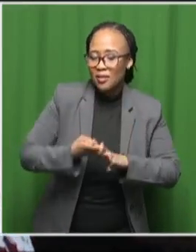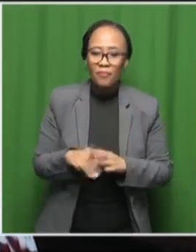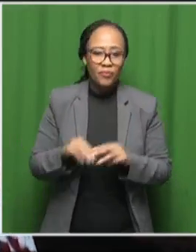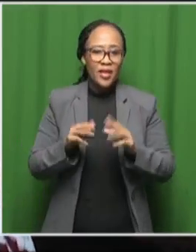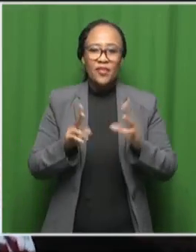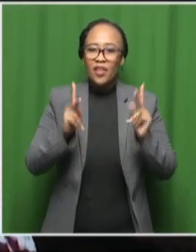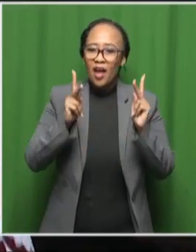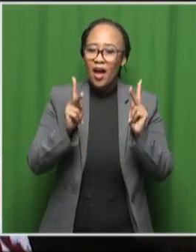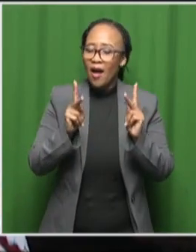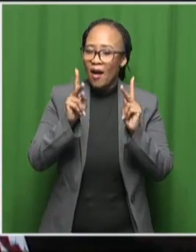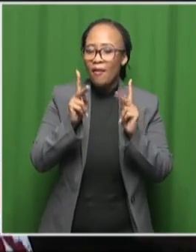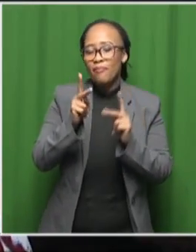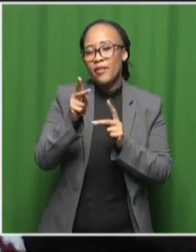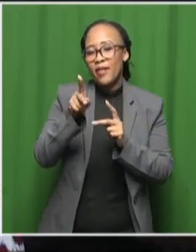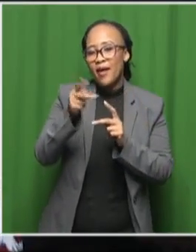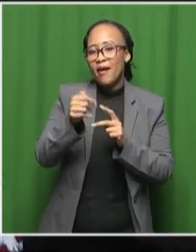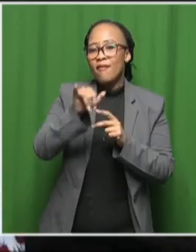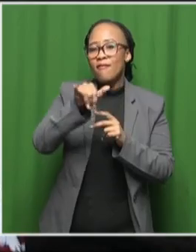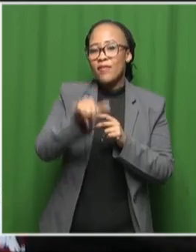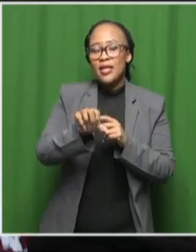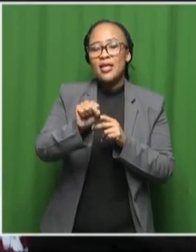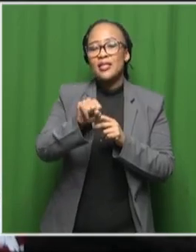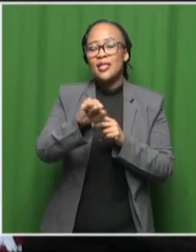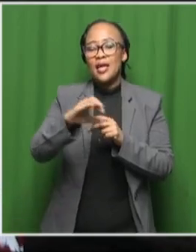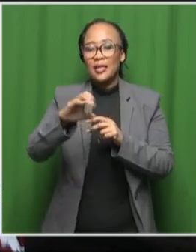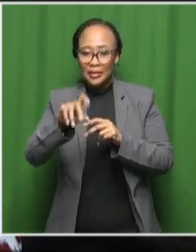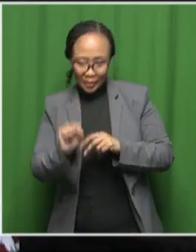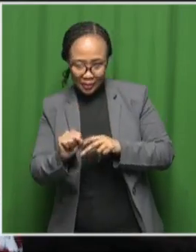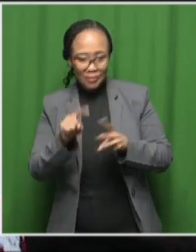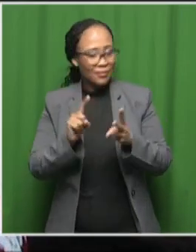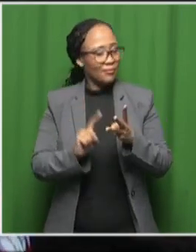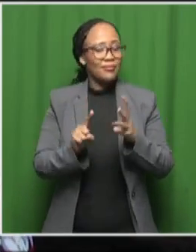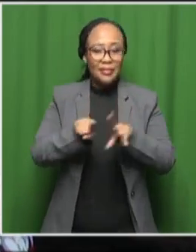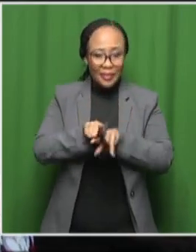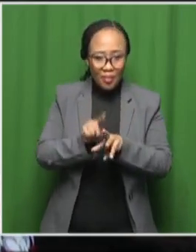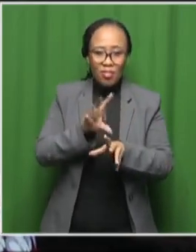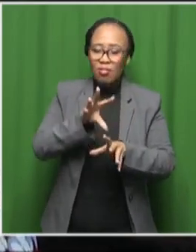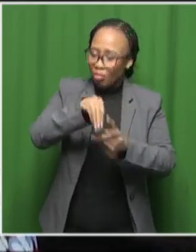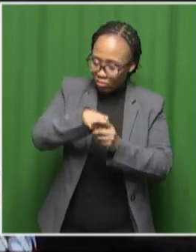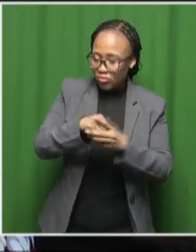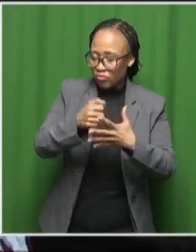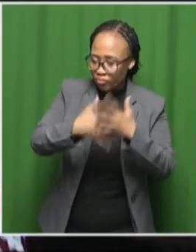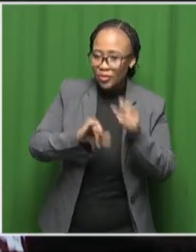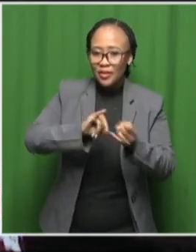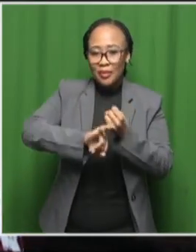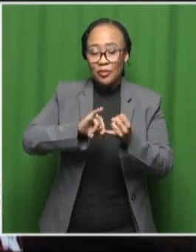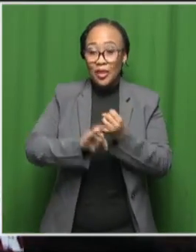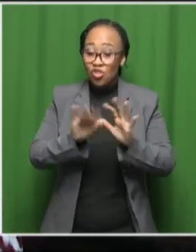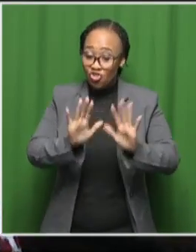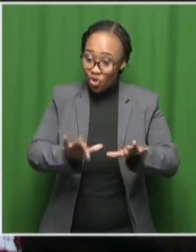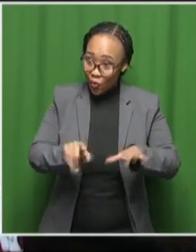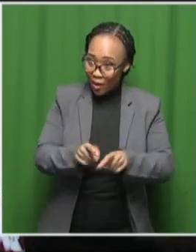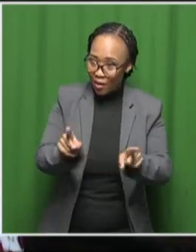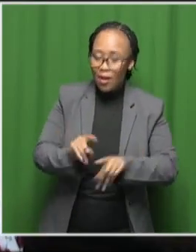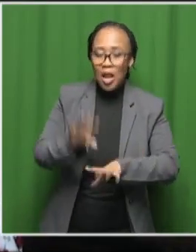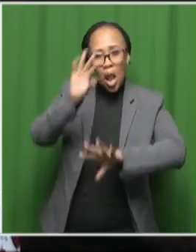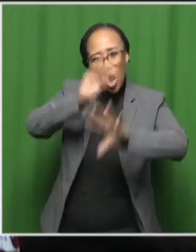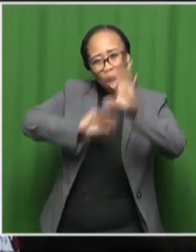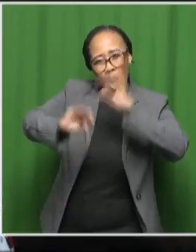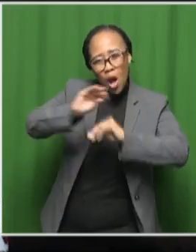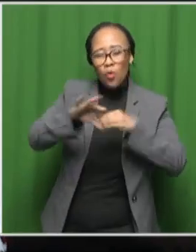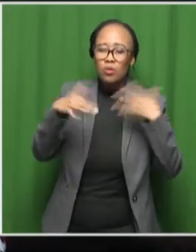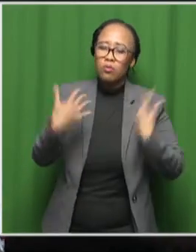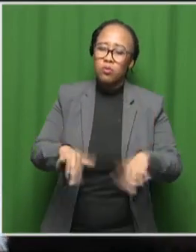that astronomy as it is it's a mother of all sciences so we believe that children learning astronomy is quite important and essential for our development